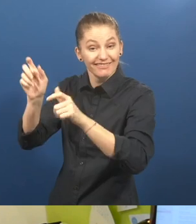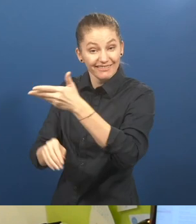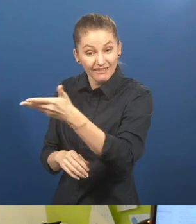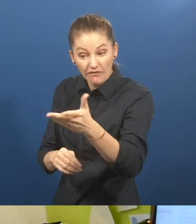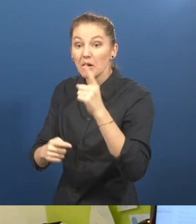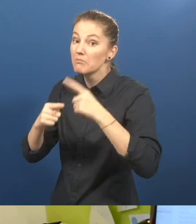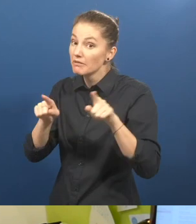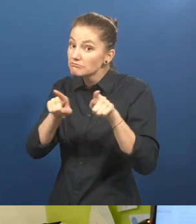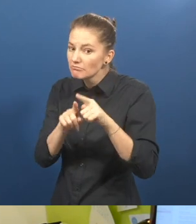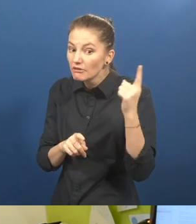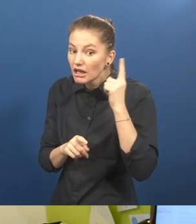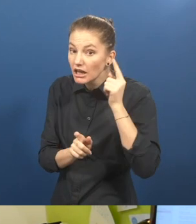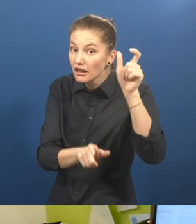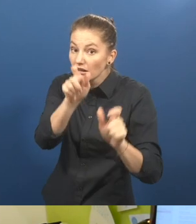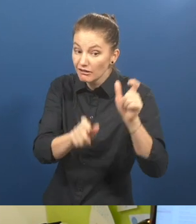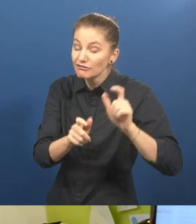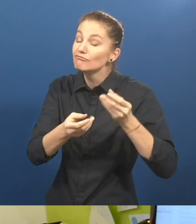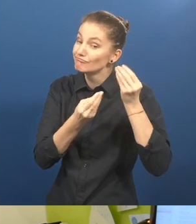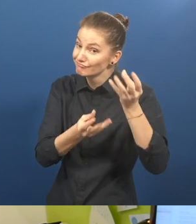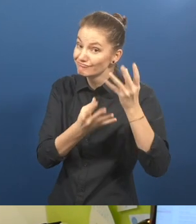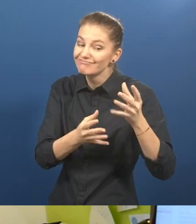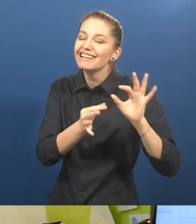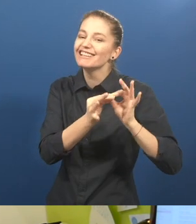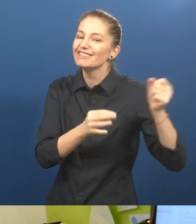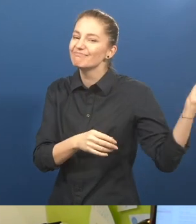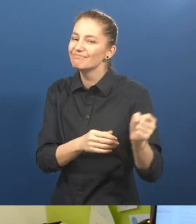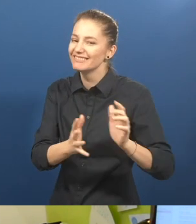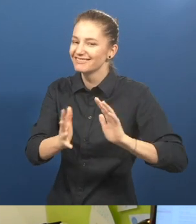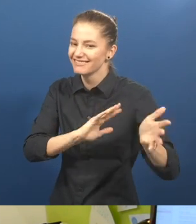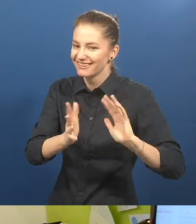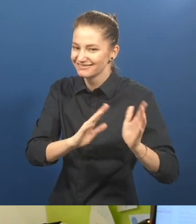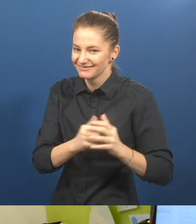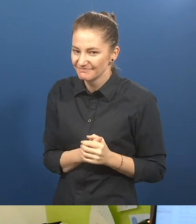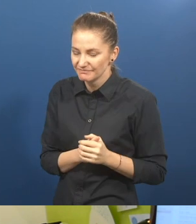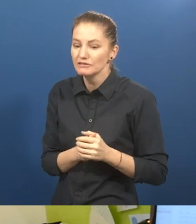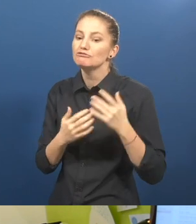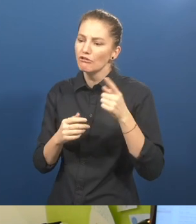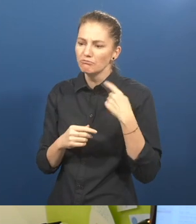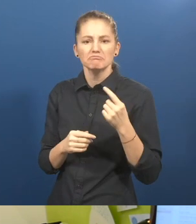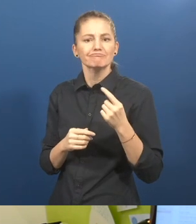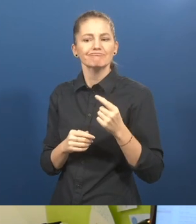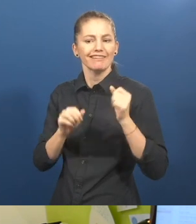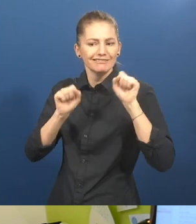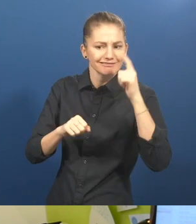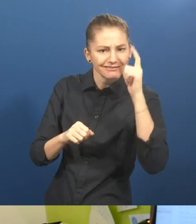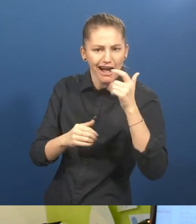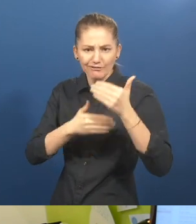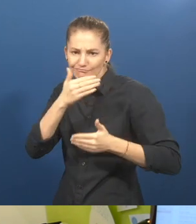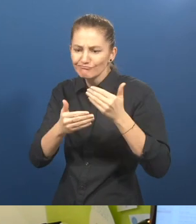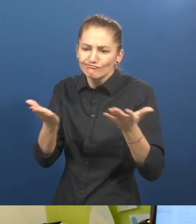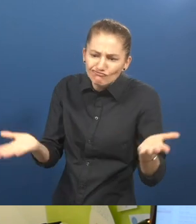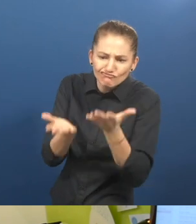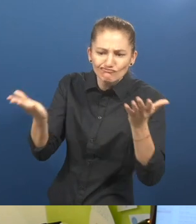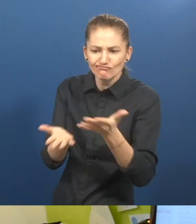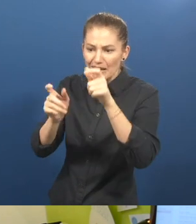with his sign language interpreter. And we are able to start a lot of activities for people who